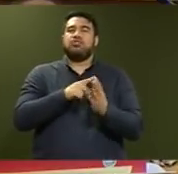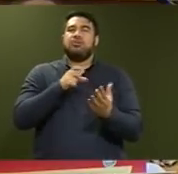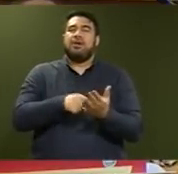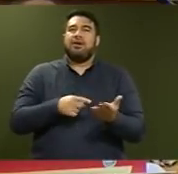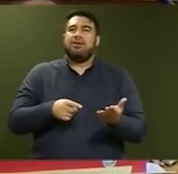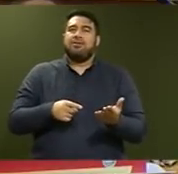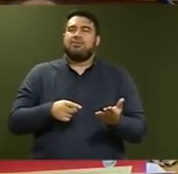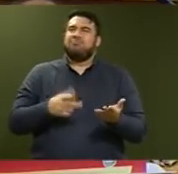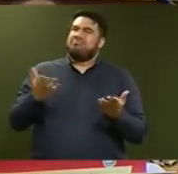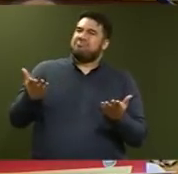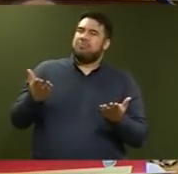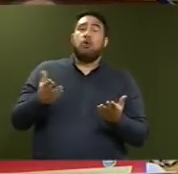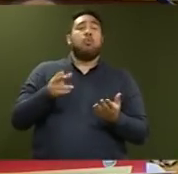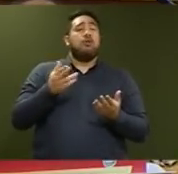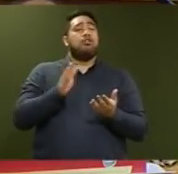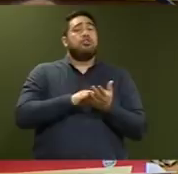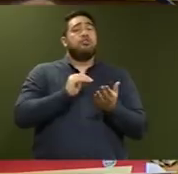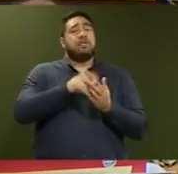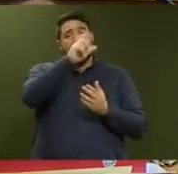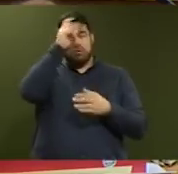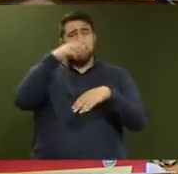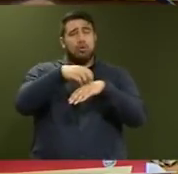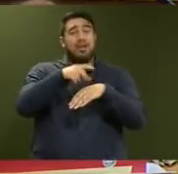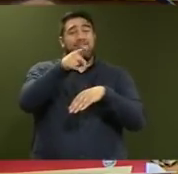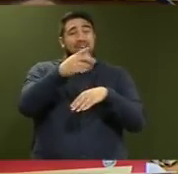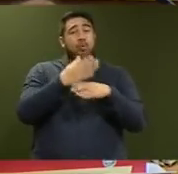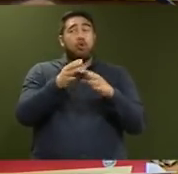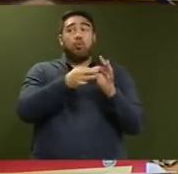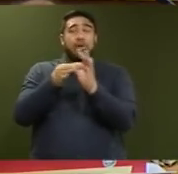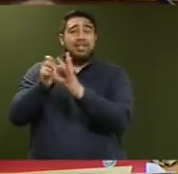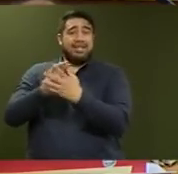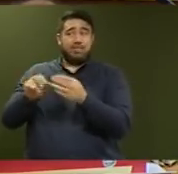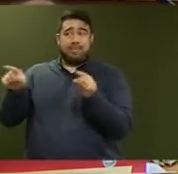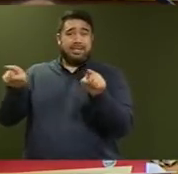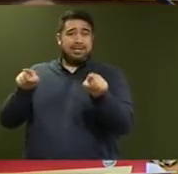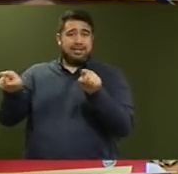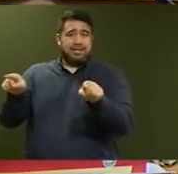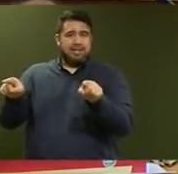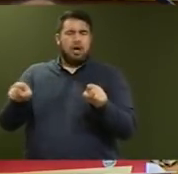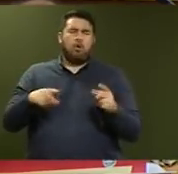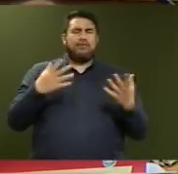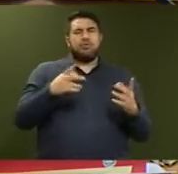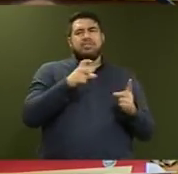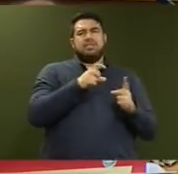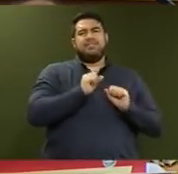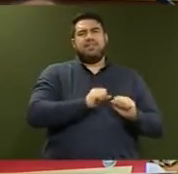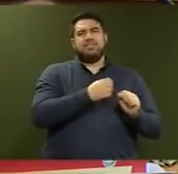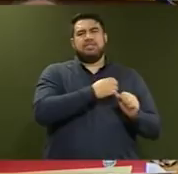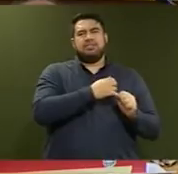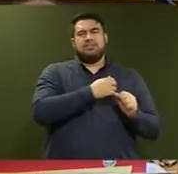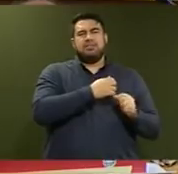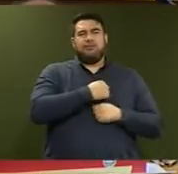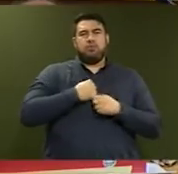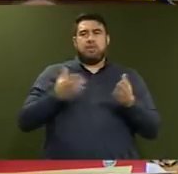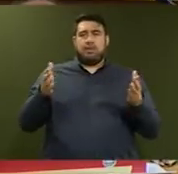NZNO worked constructively with the DHBs and obviously with Defence Force personnel to make sure all of the rosters were filled.